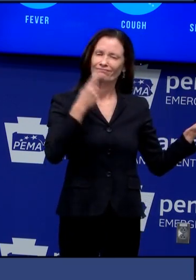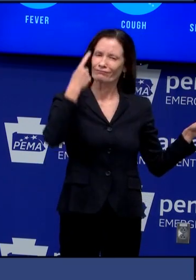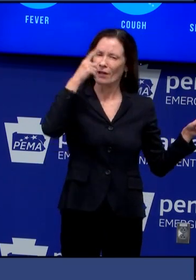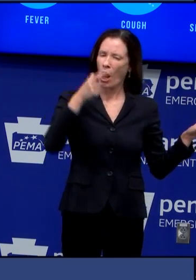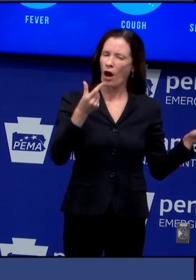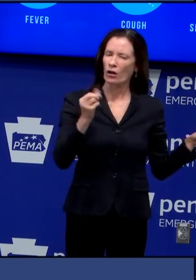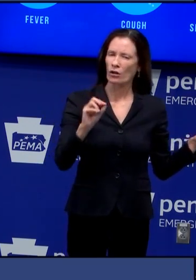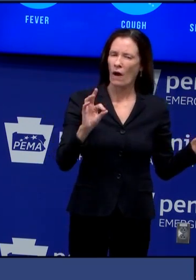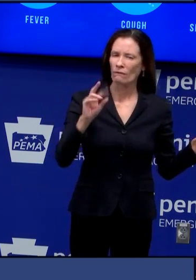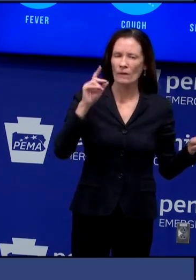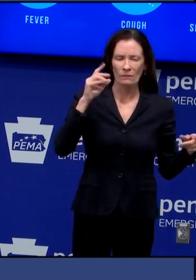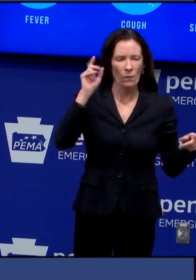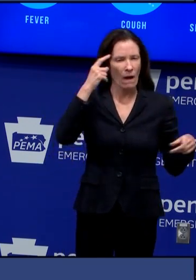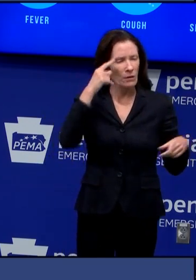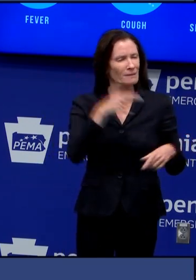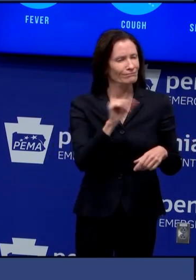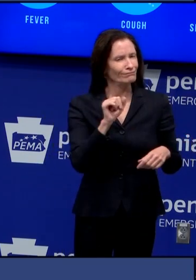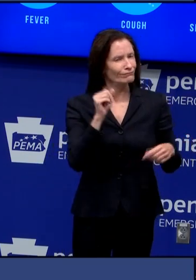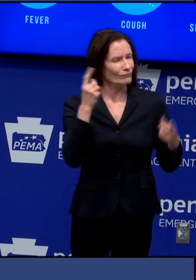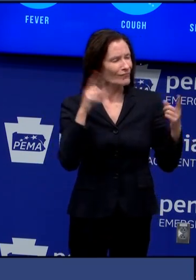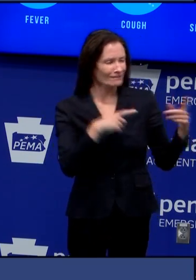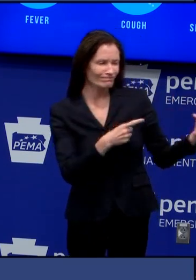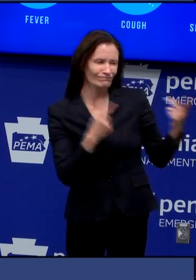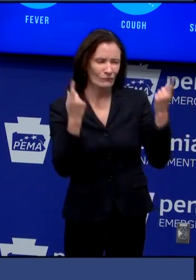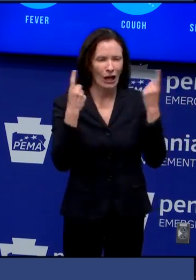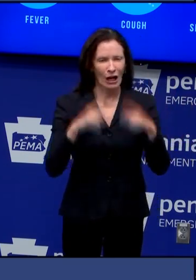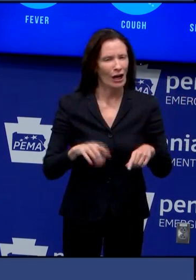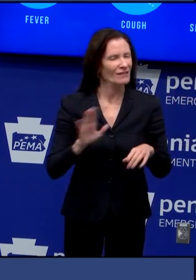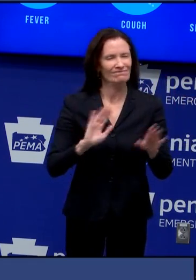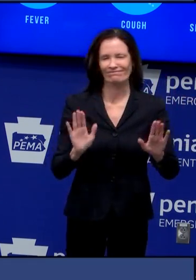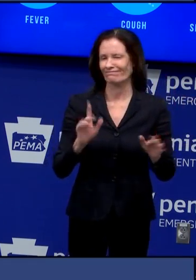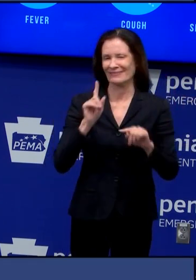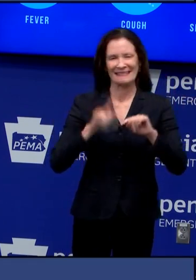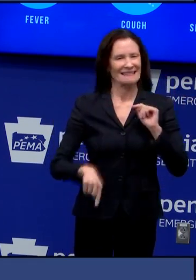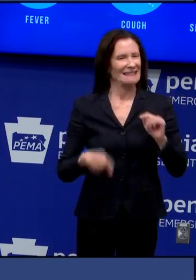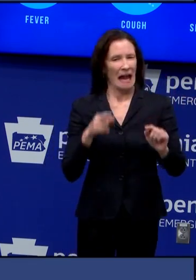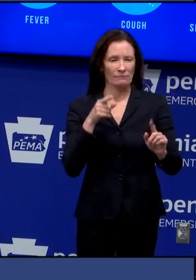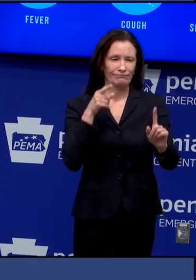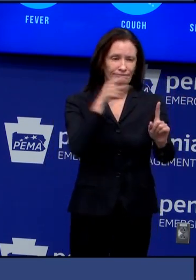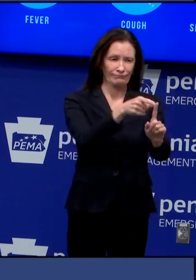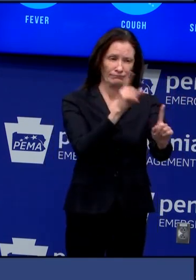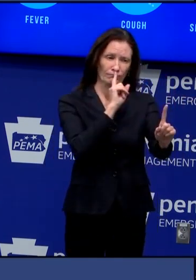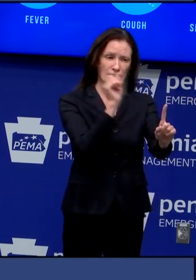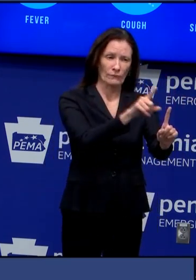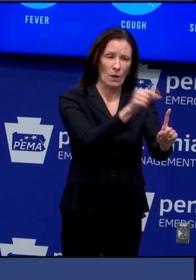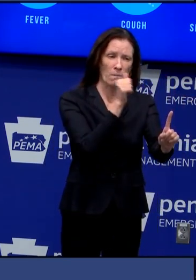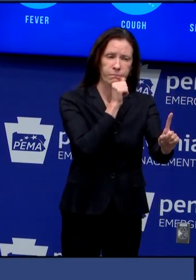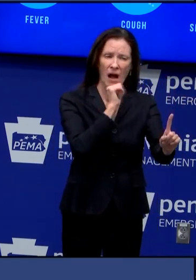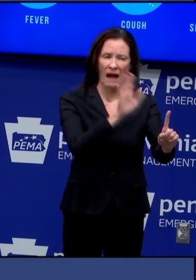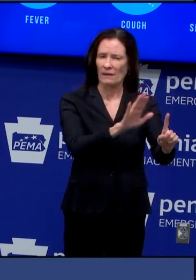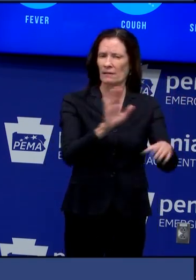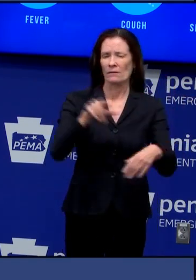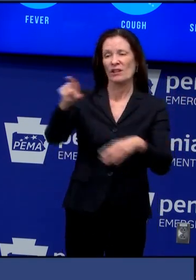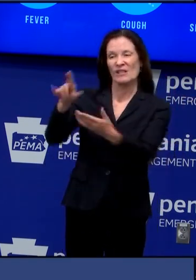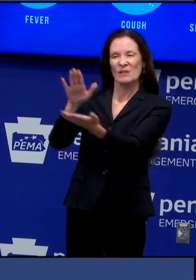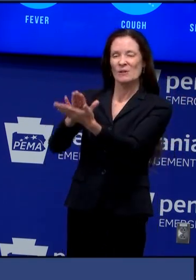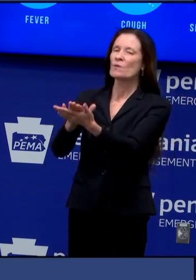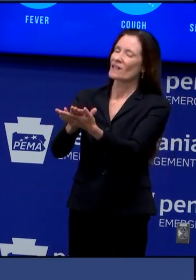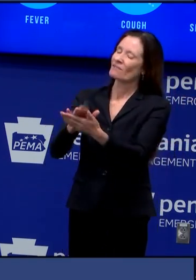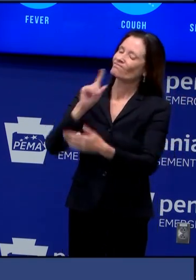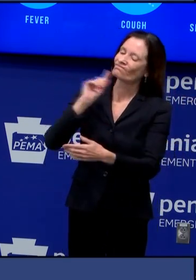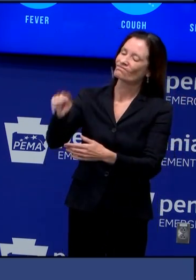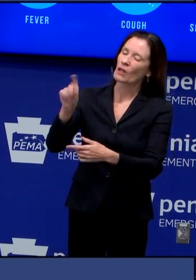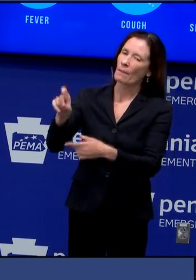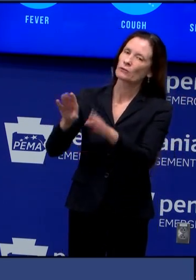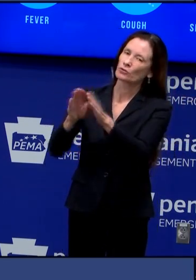and all of us strongly urge facilities private and public to work with your counties serve as polling